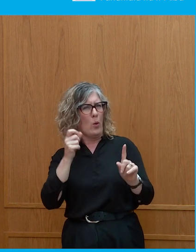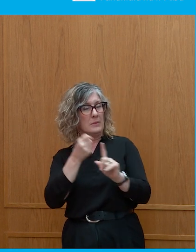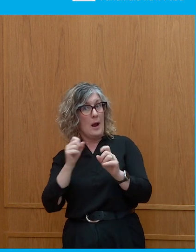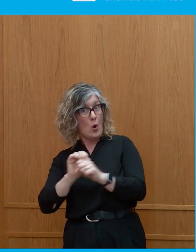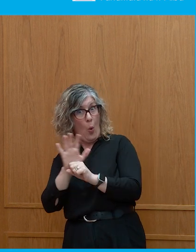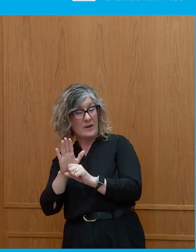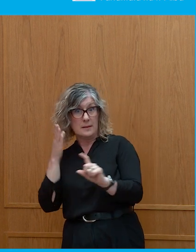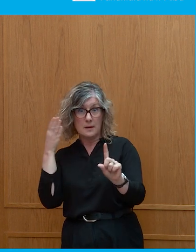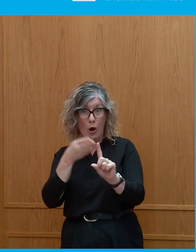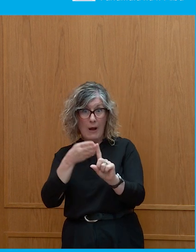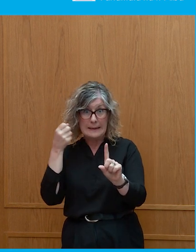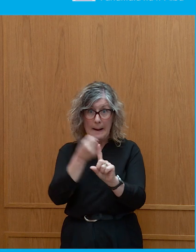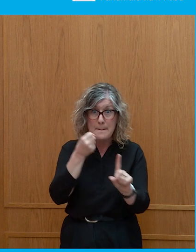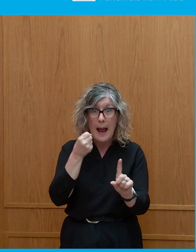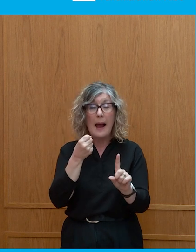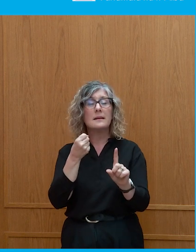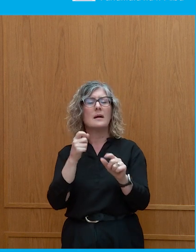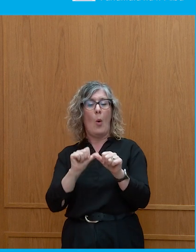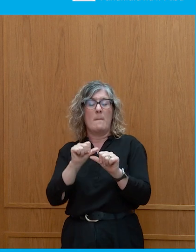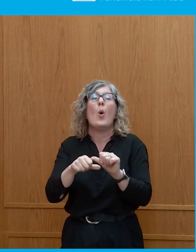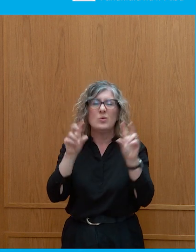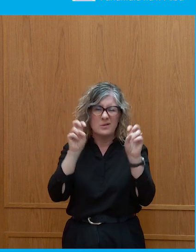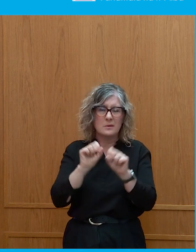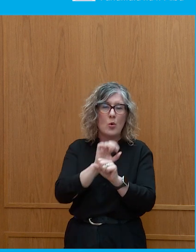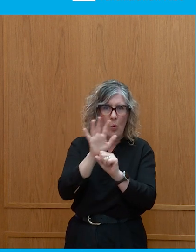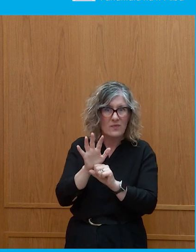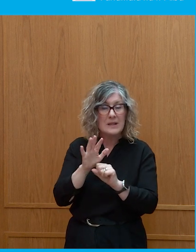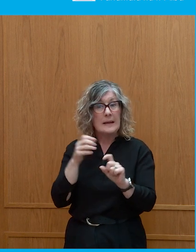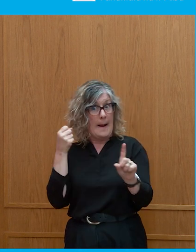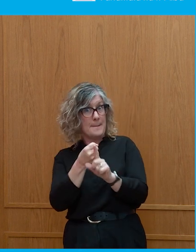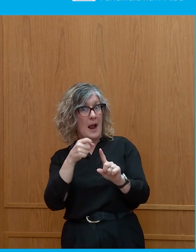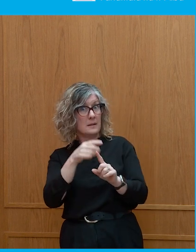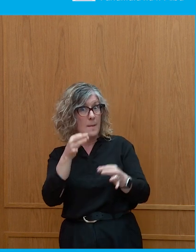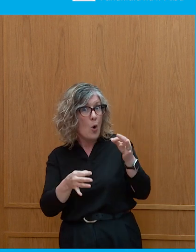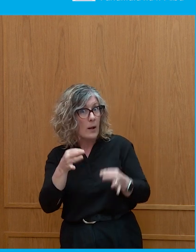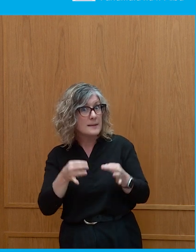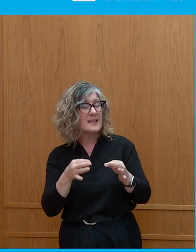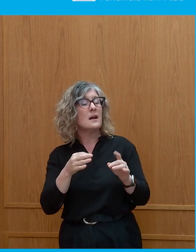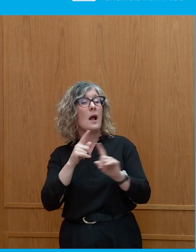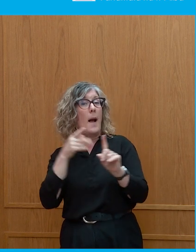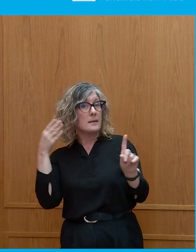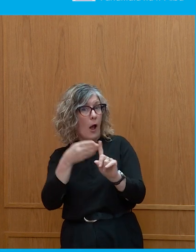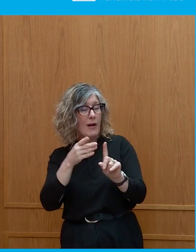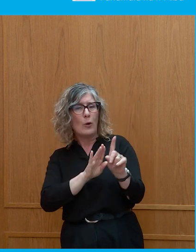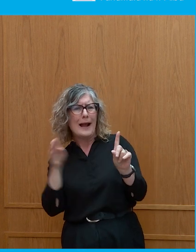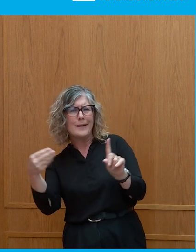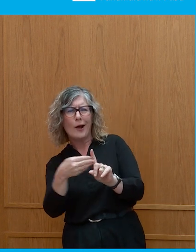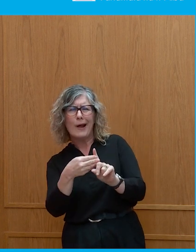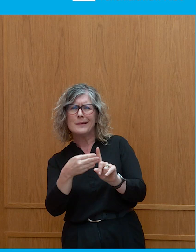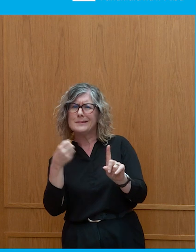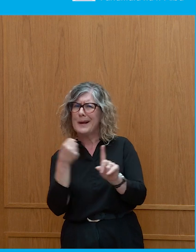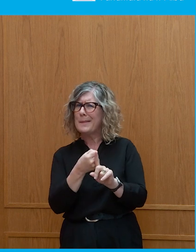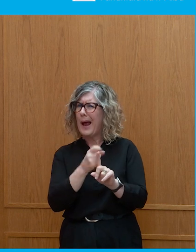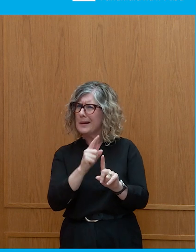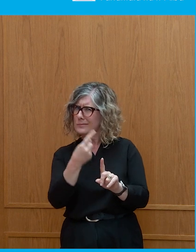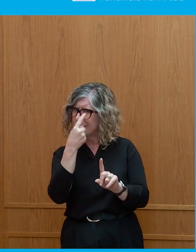kind of – the post-COVID impact on politics has been and will be in other countries? No, I mean, my